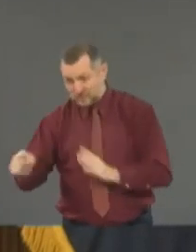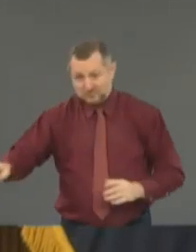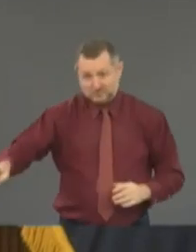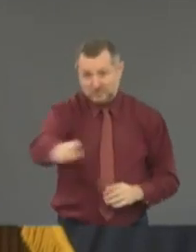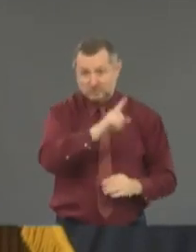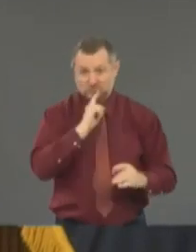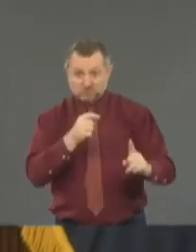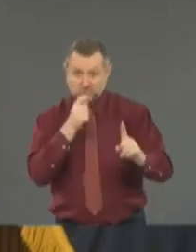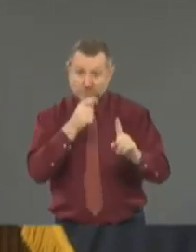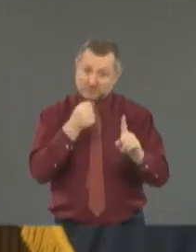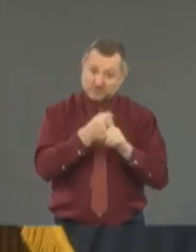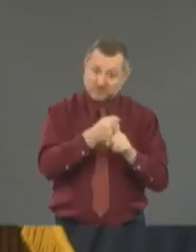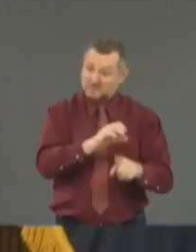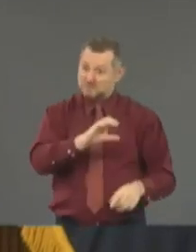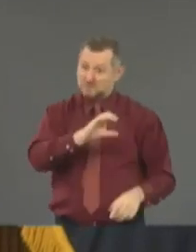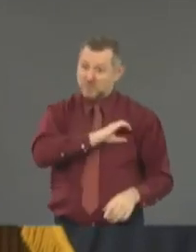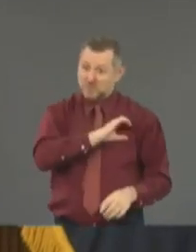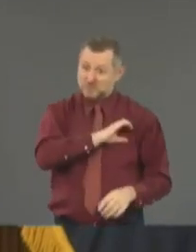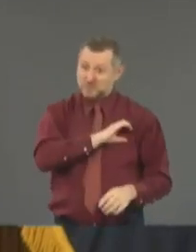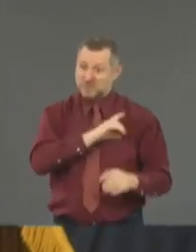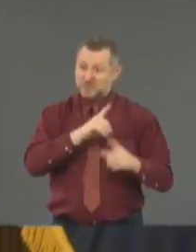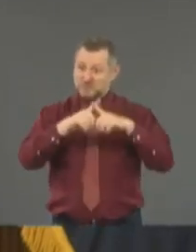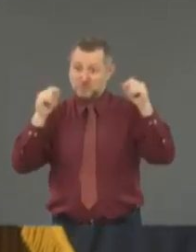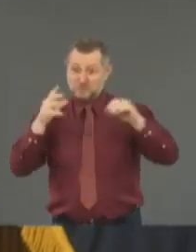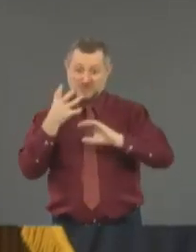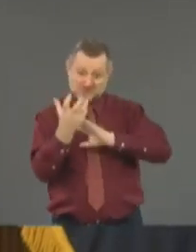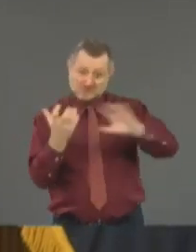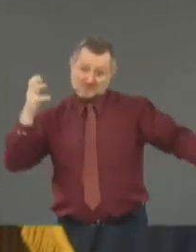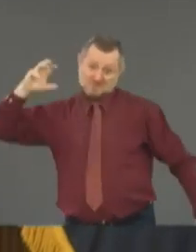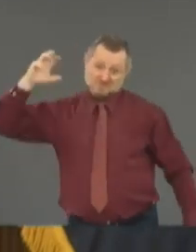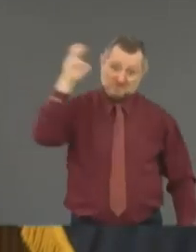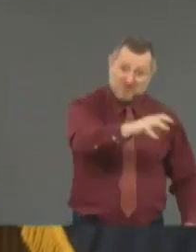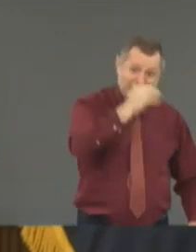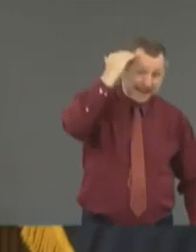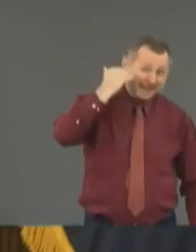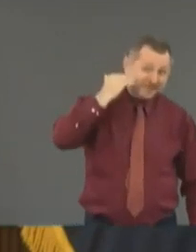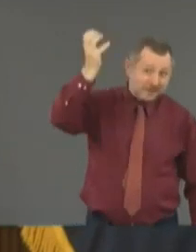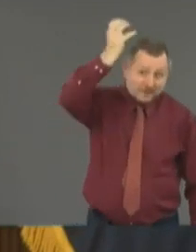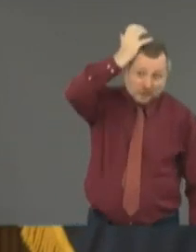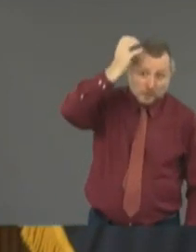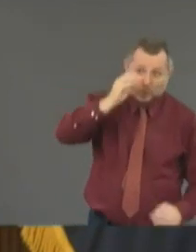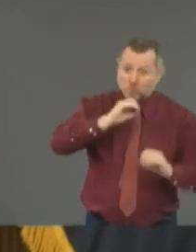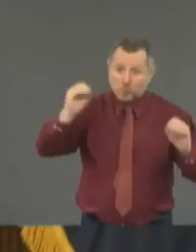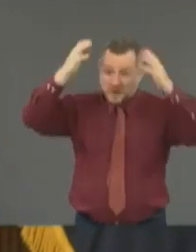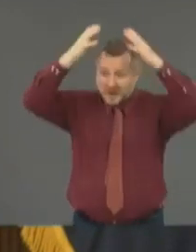brick in the head. If he wasn't wearing a helmet, he'd probably be dead.